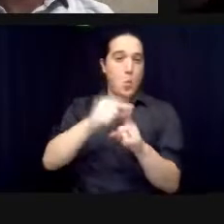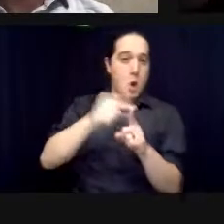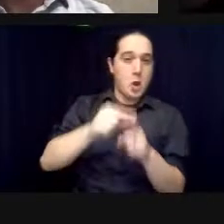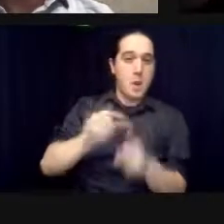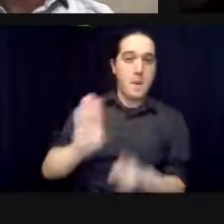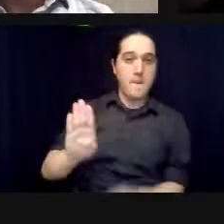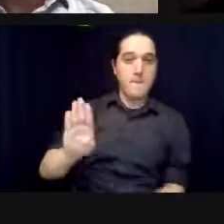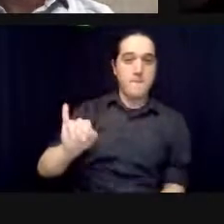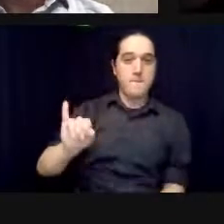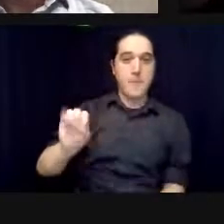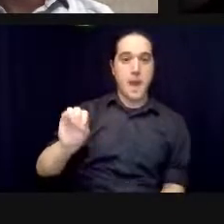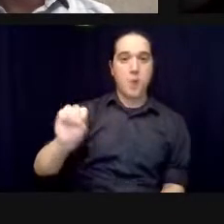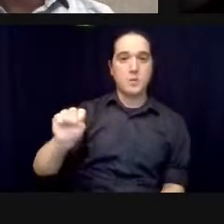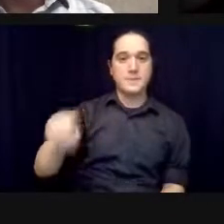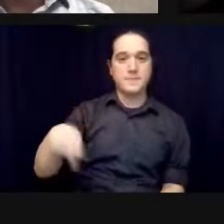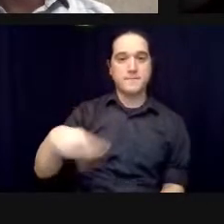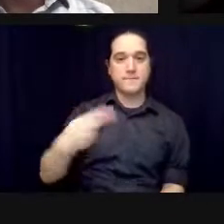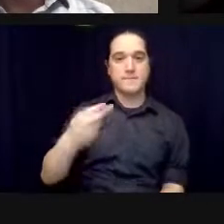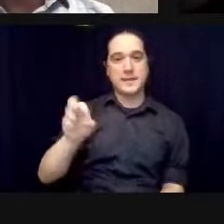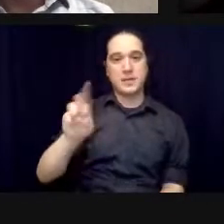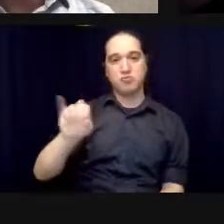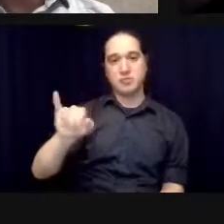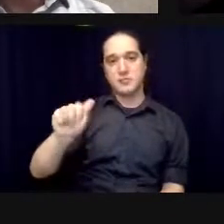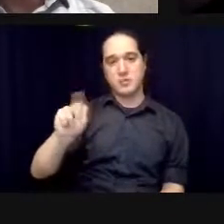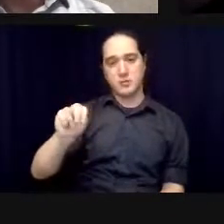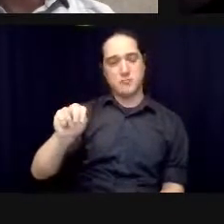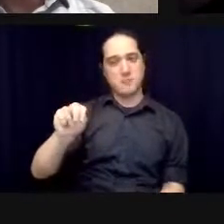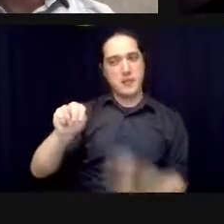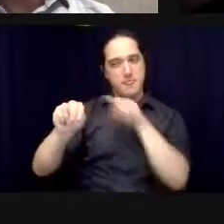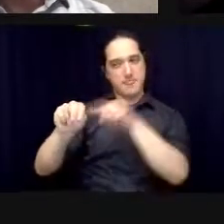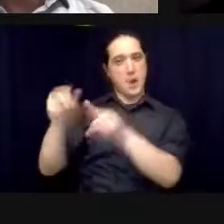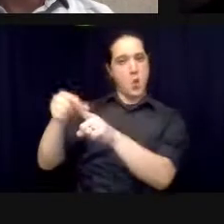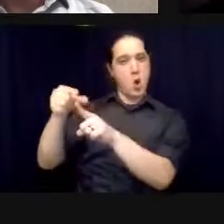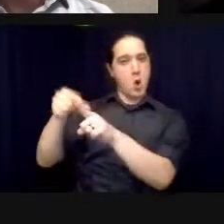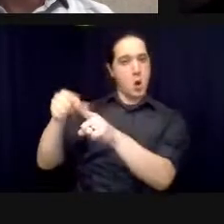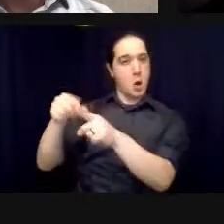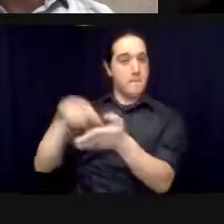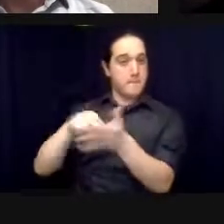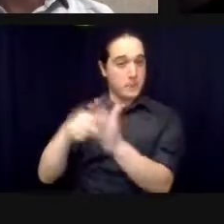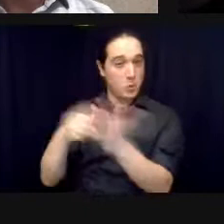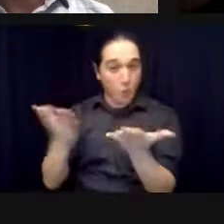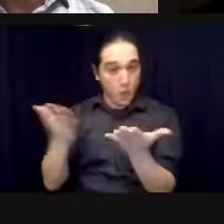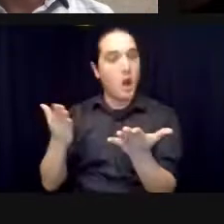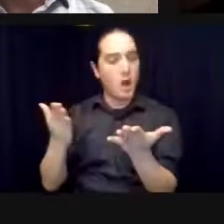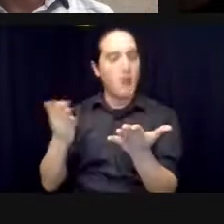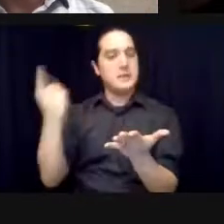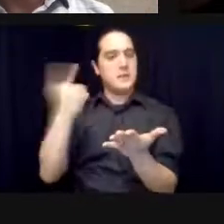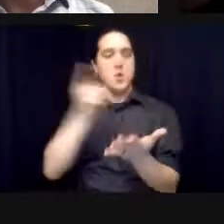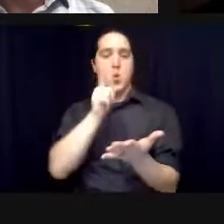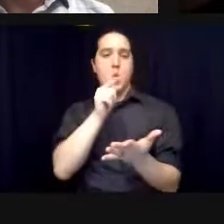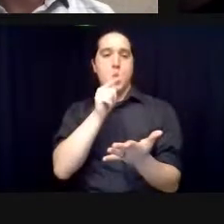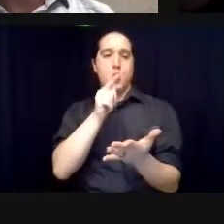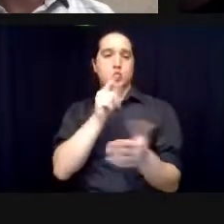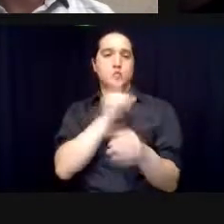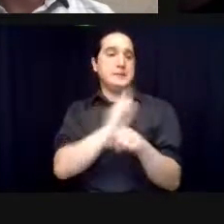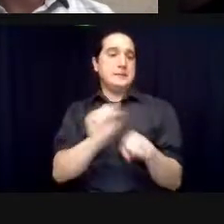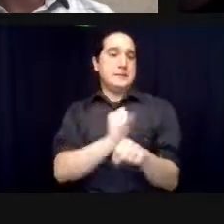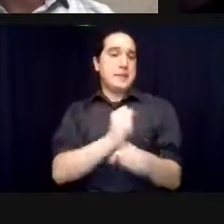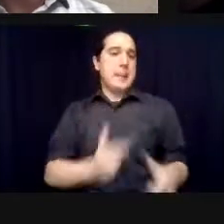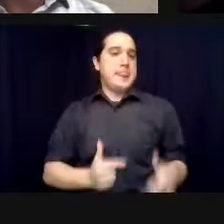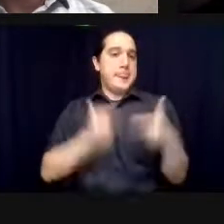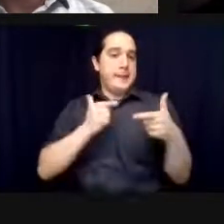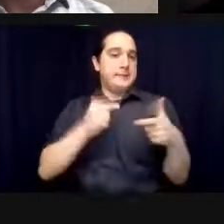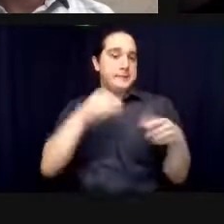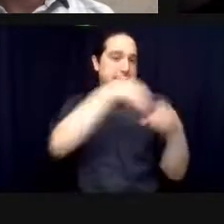30 years later it might not sound too outré to say that everybody listening to this program and